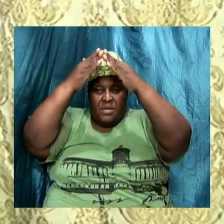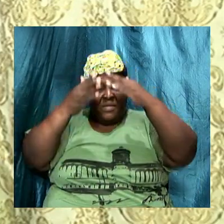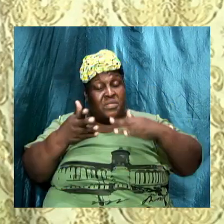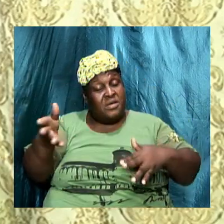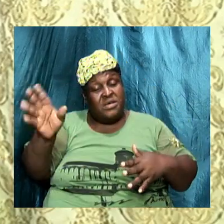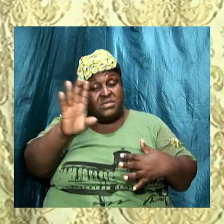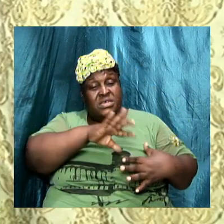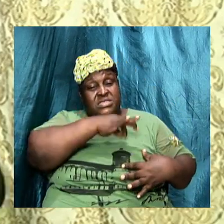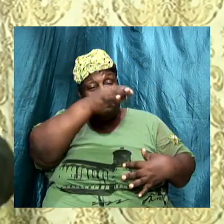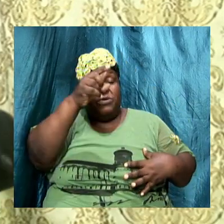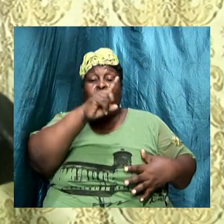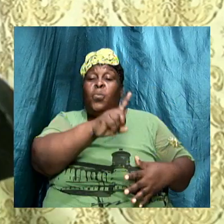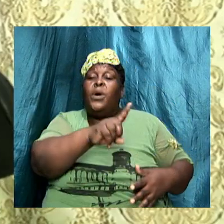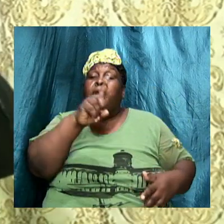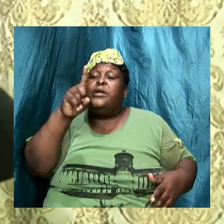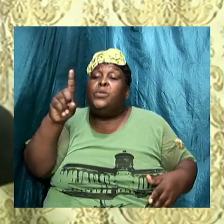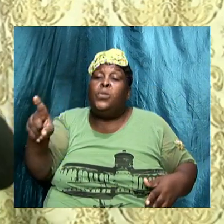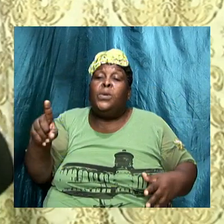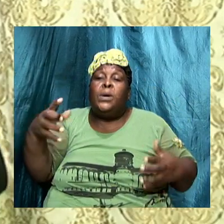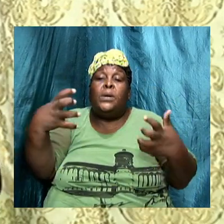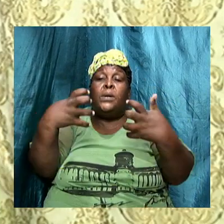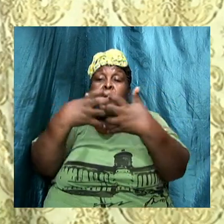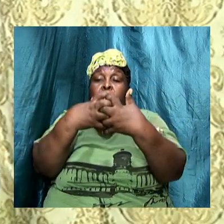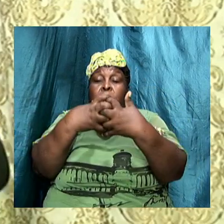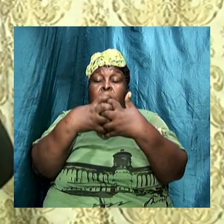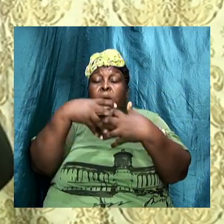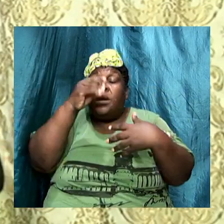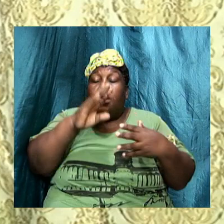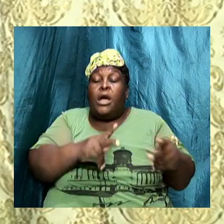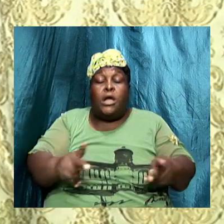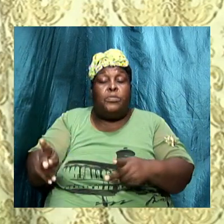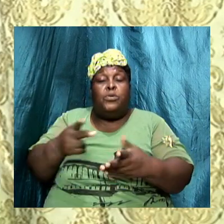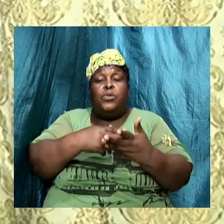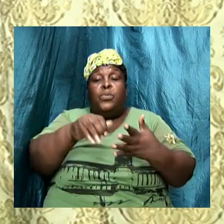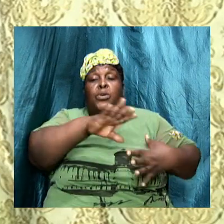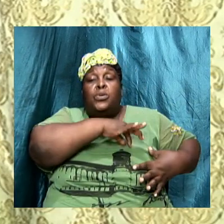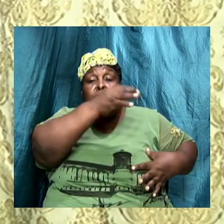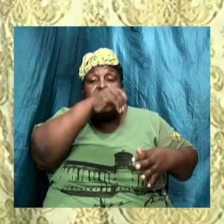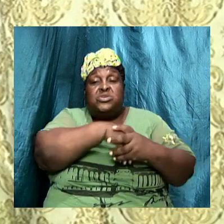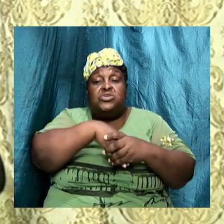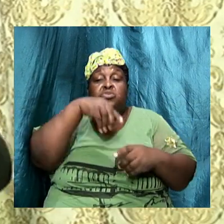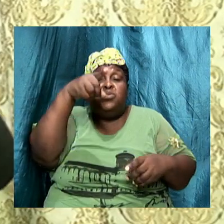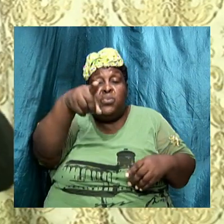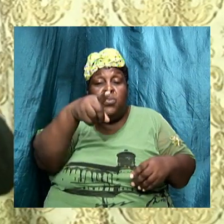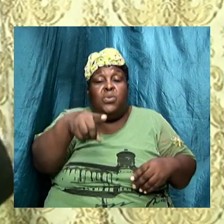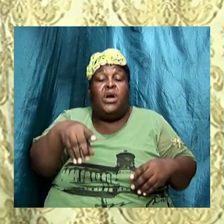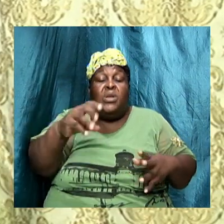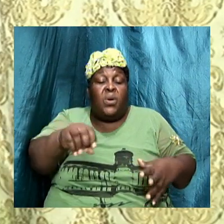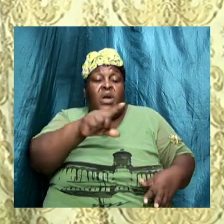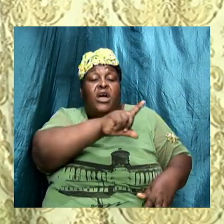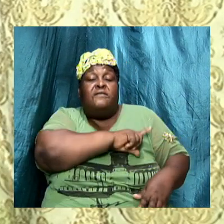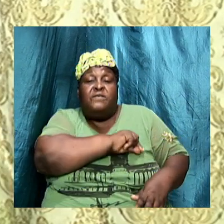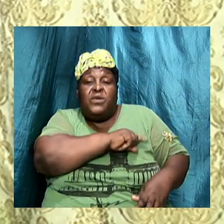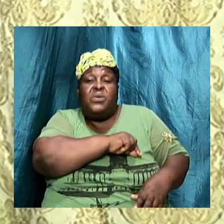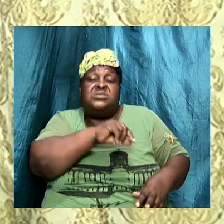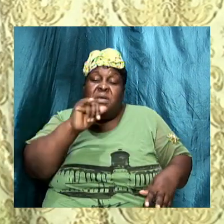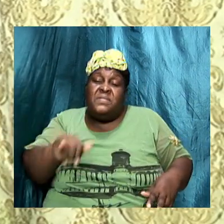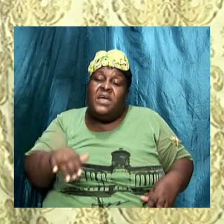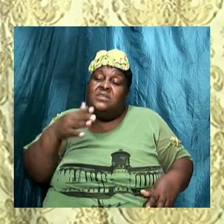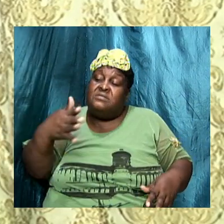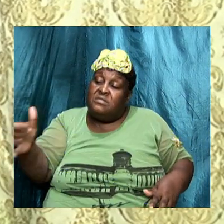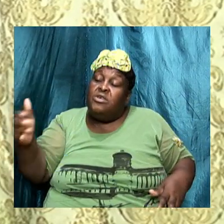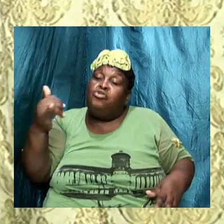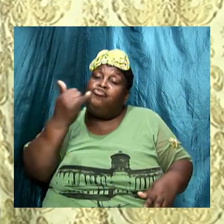that one connection and God put the Holy Ghost in you and the Holy Ghost will convict you and say look here that thing is